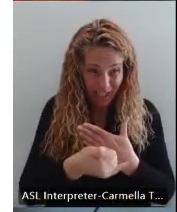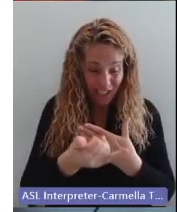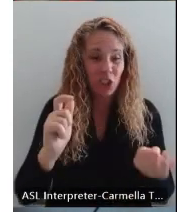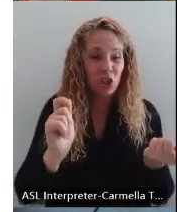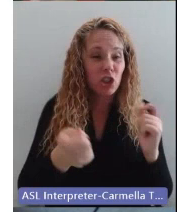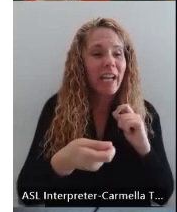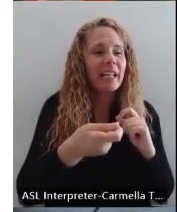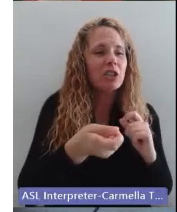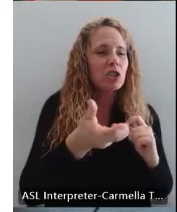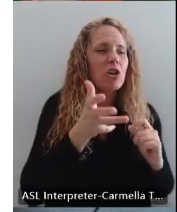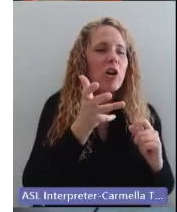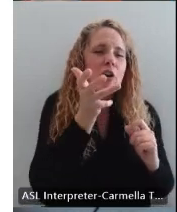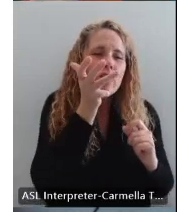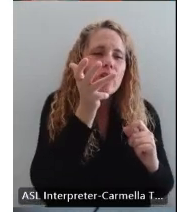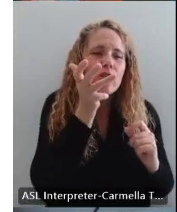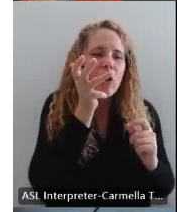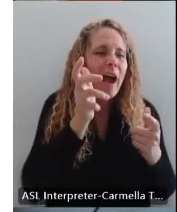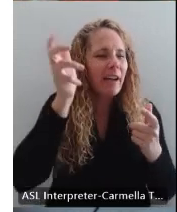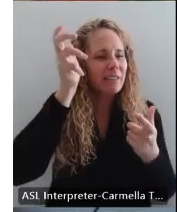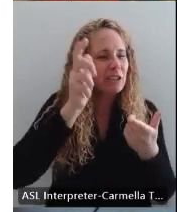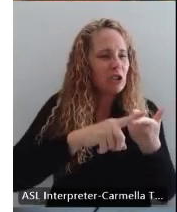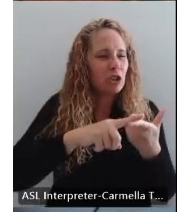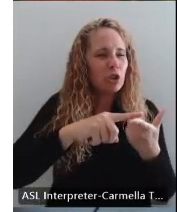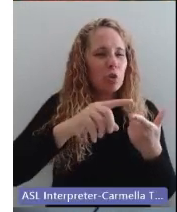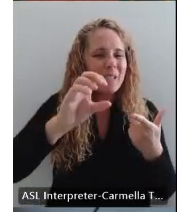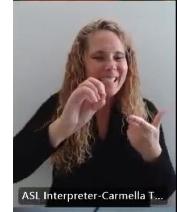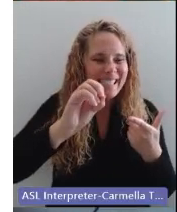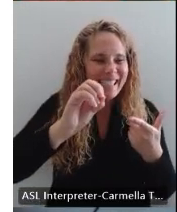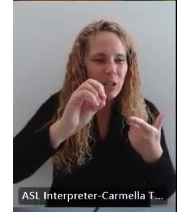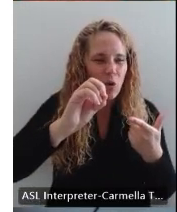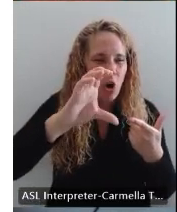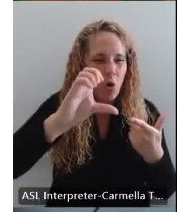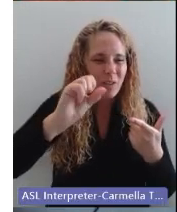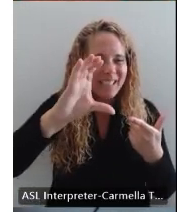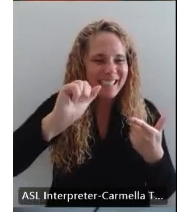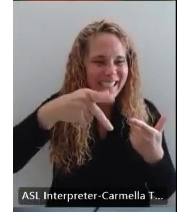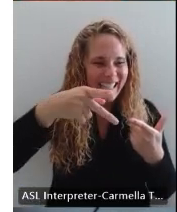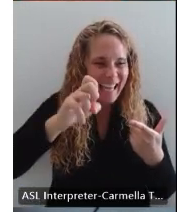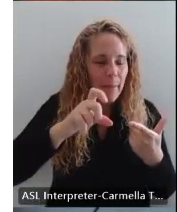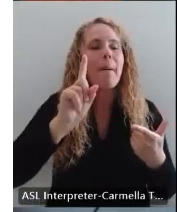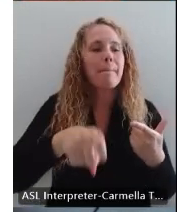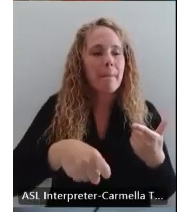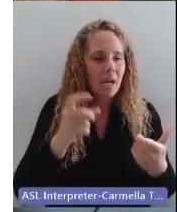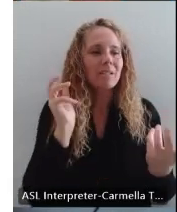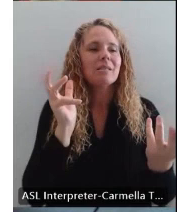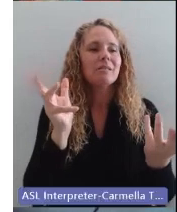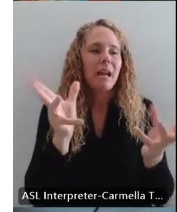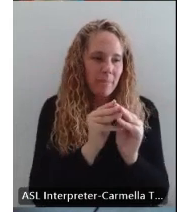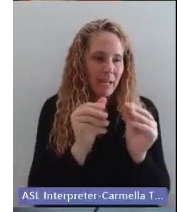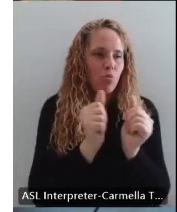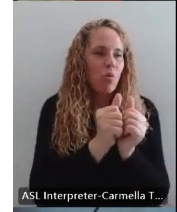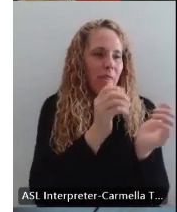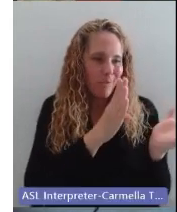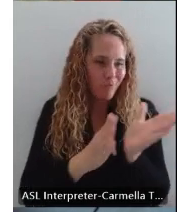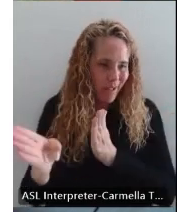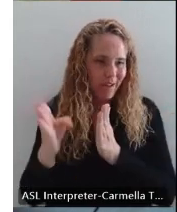grass to xeriscape, you'll need to meet with planning and get pre-approval for the project.